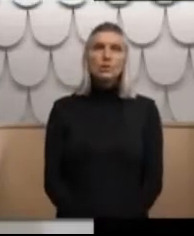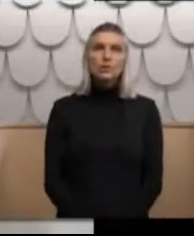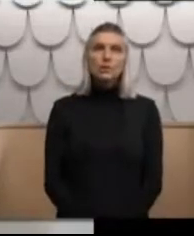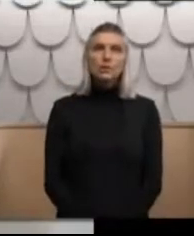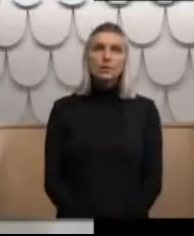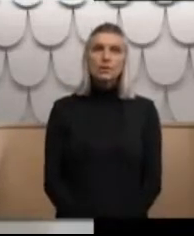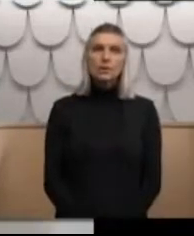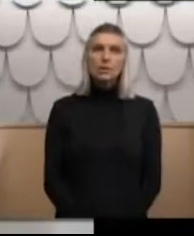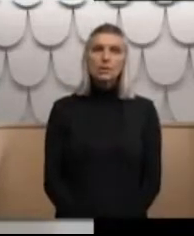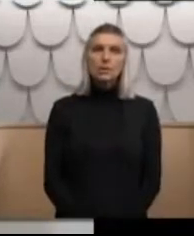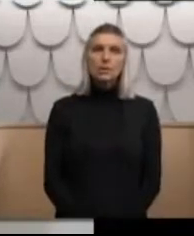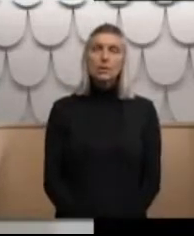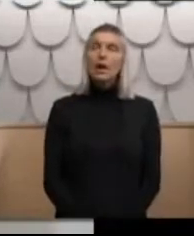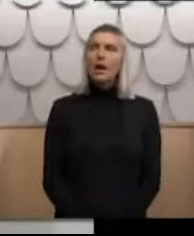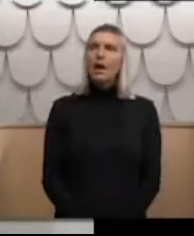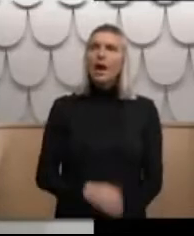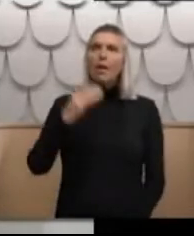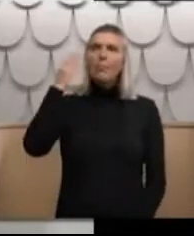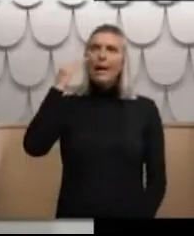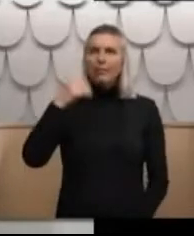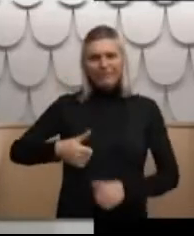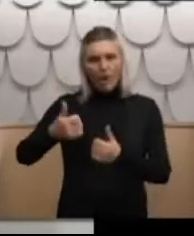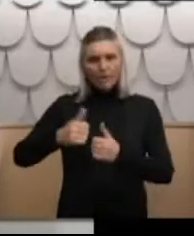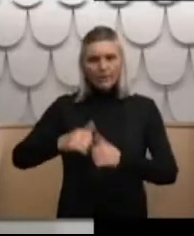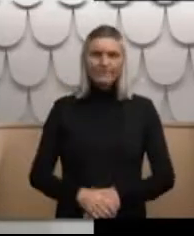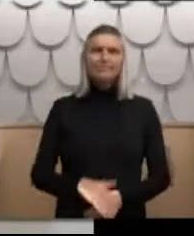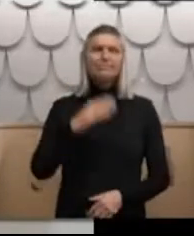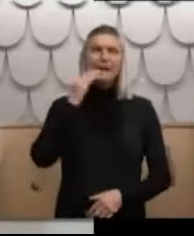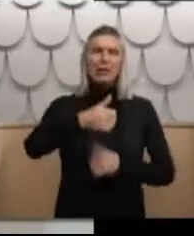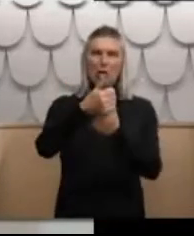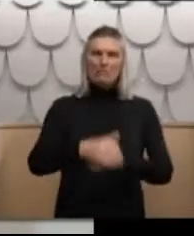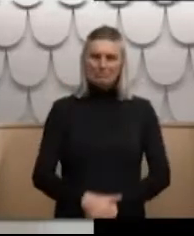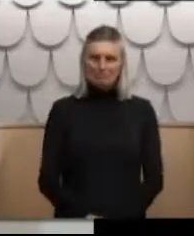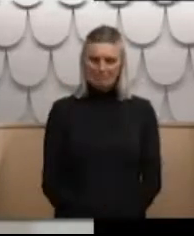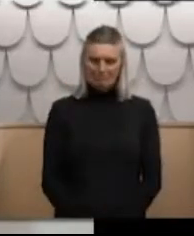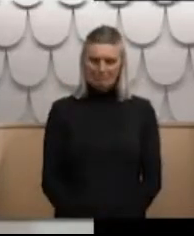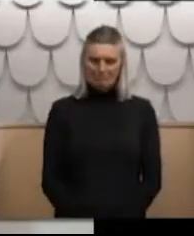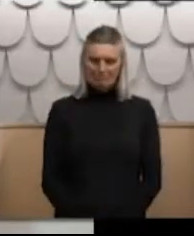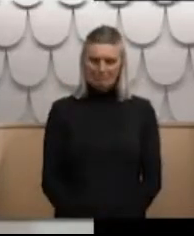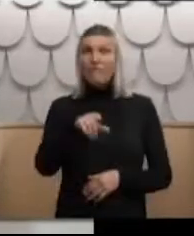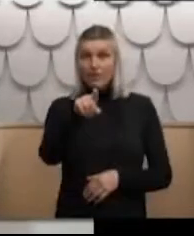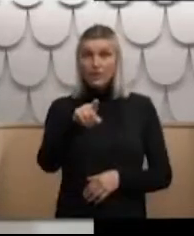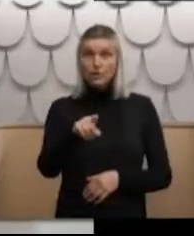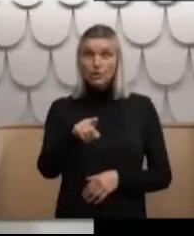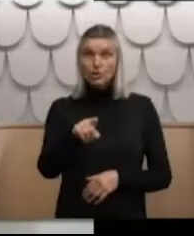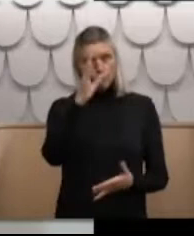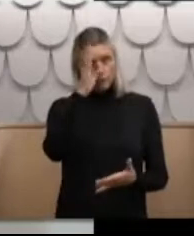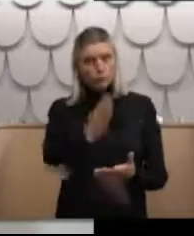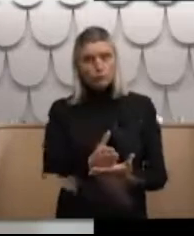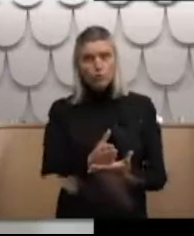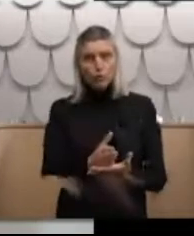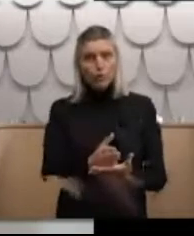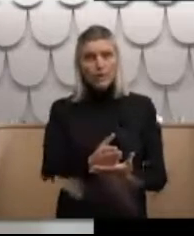No much Pākehā will do, thank you. Pākehā will do, alright, Pākehā it is. Fred, do you solemnly, sincerely